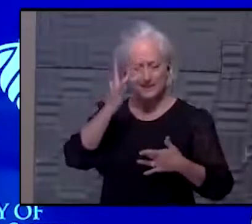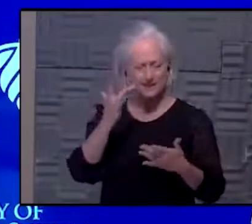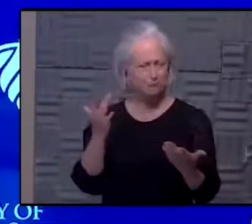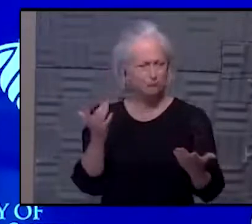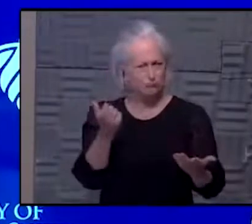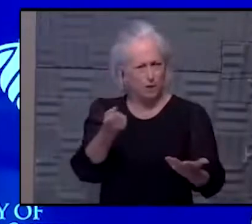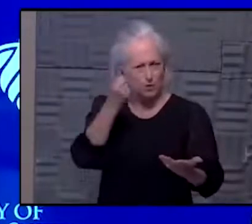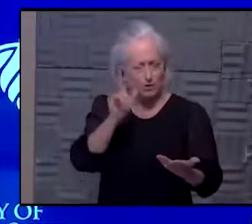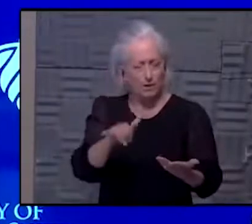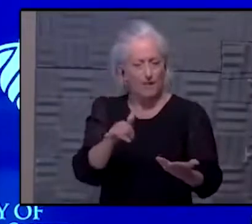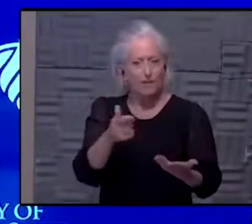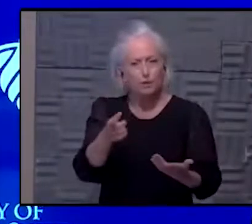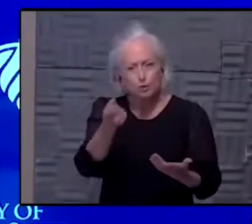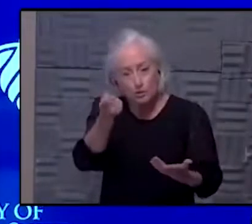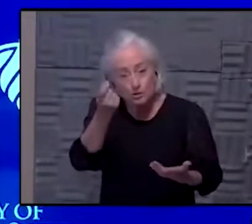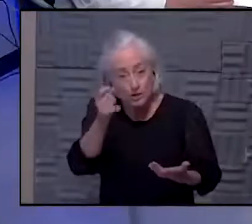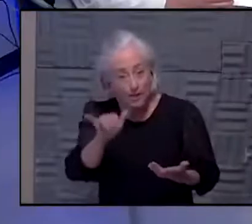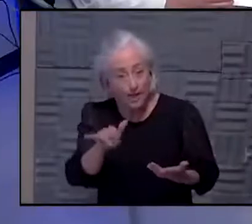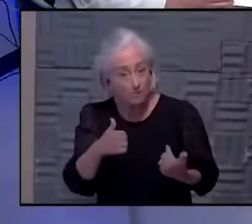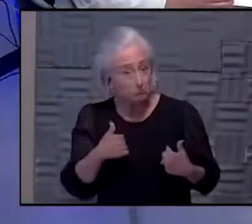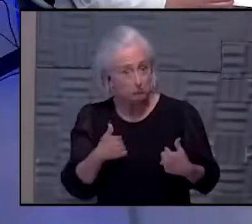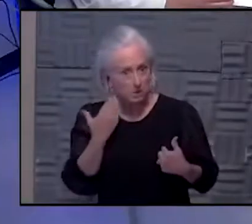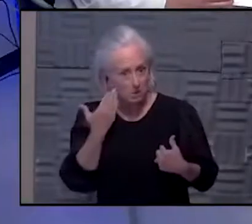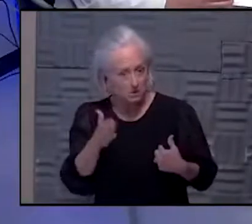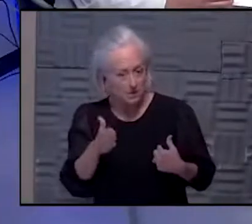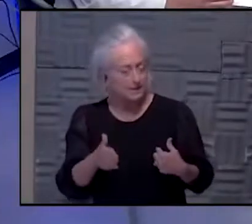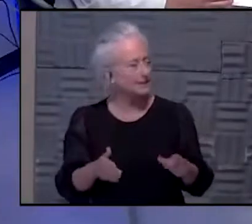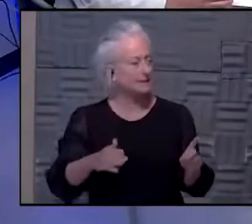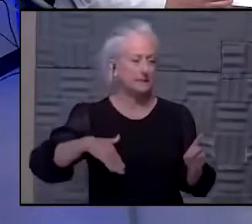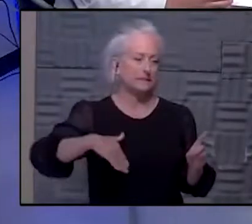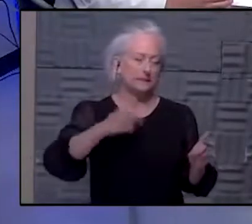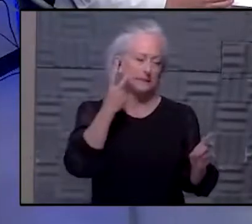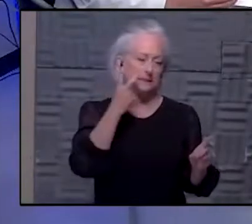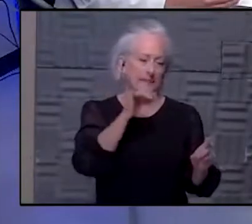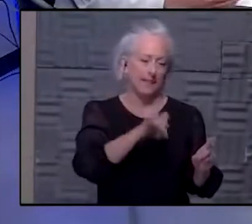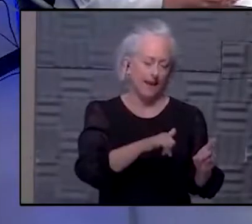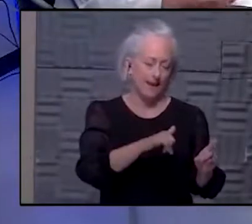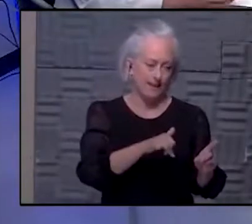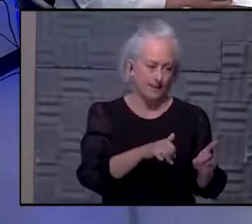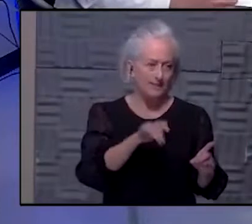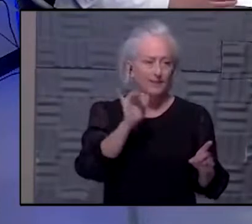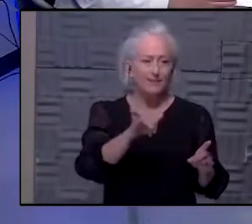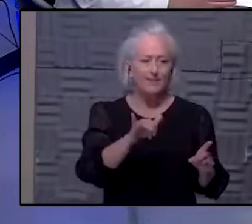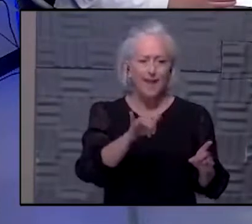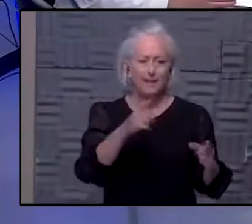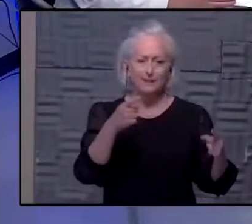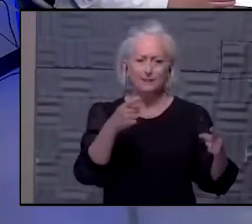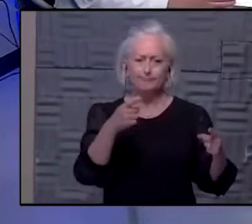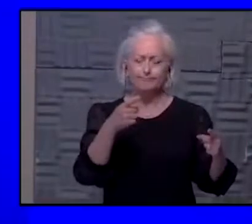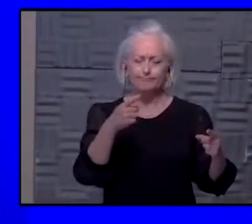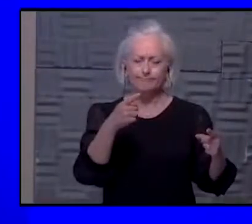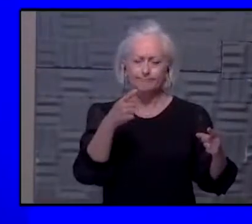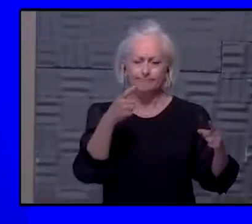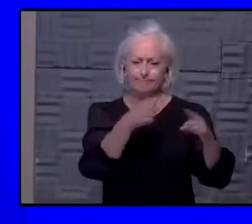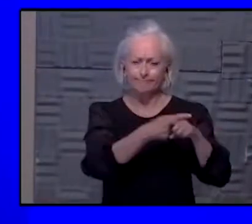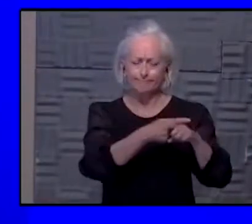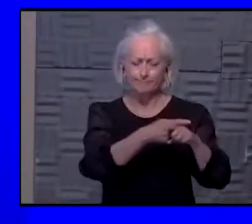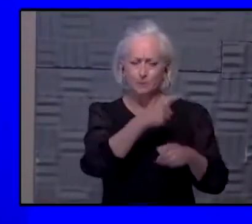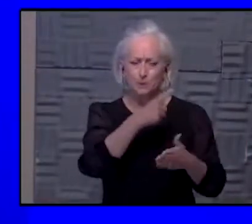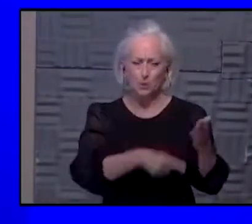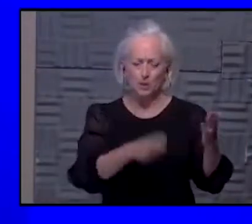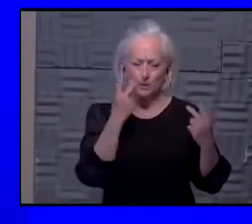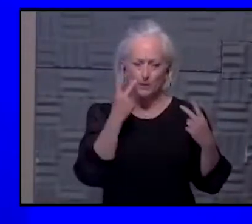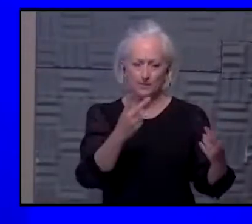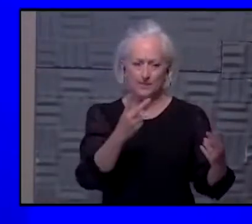it. Do you understand? I don't understand that. I did not see that. I think that's actually counterintuitive and counter to what we have seen